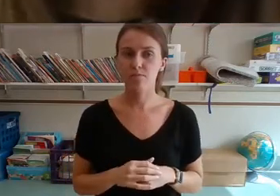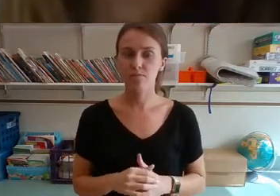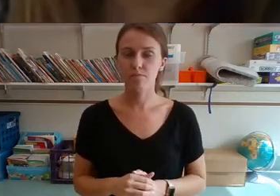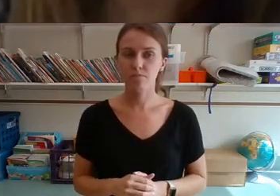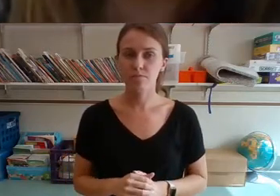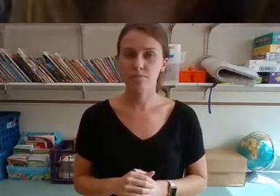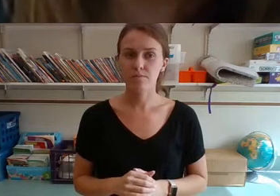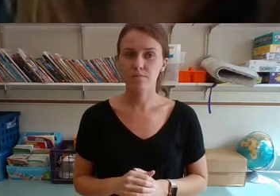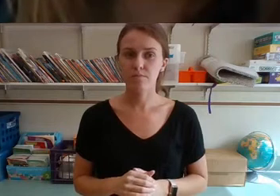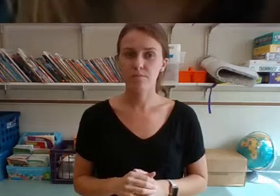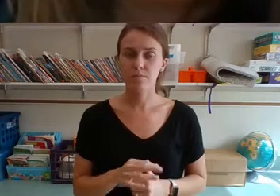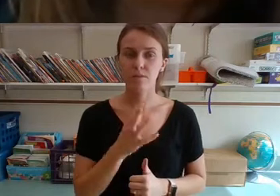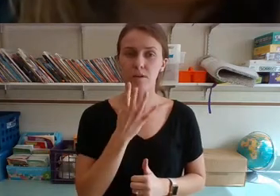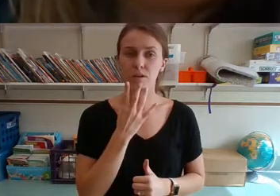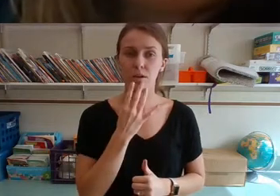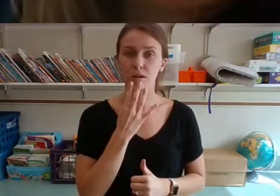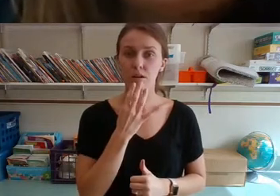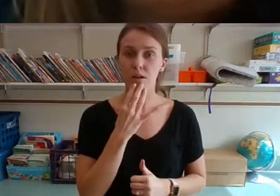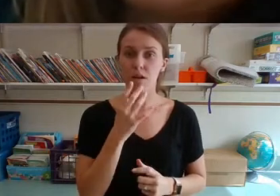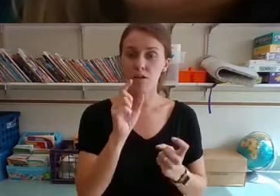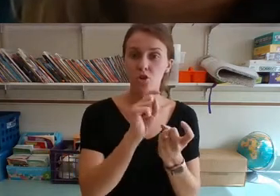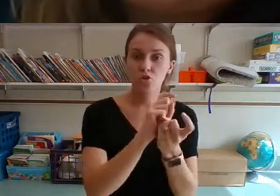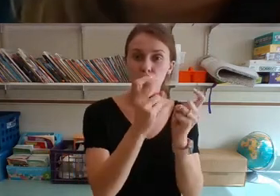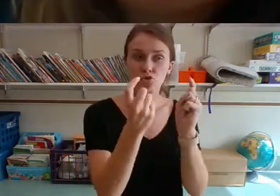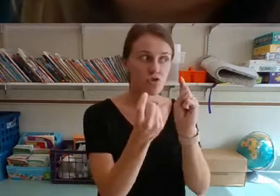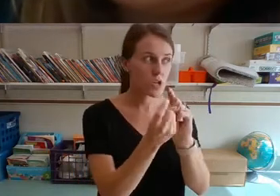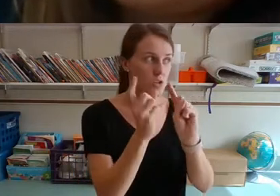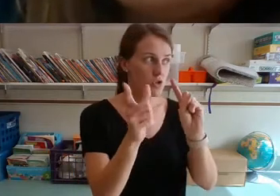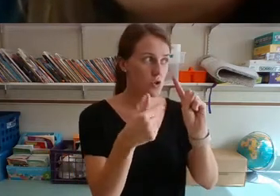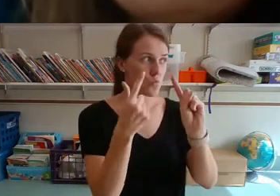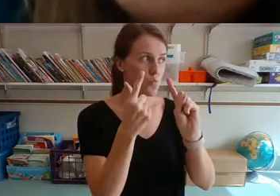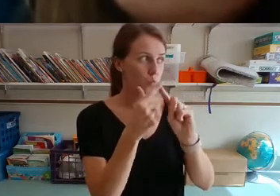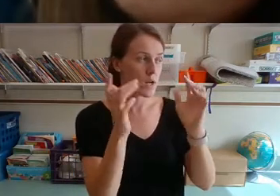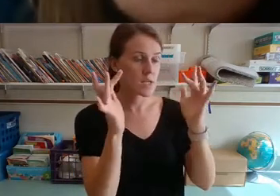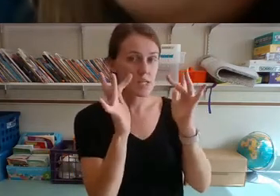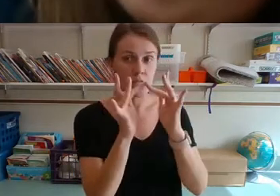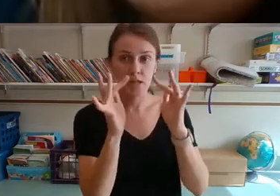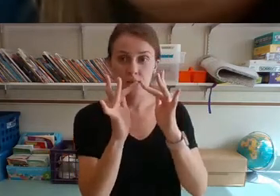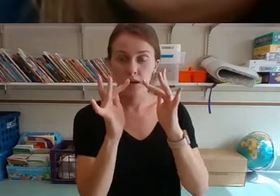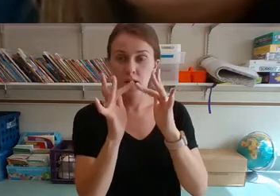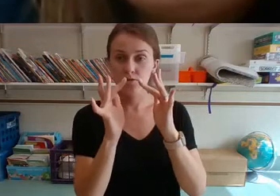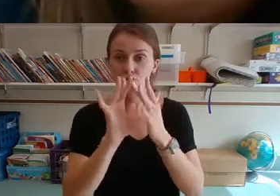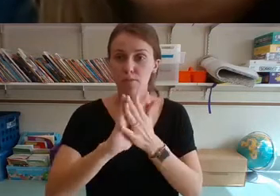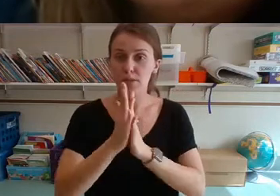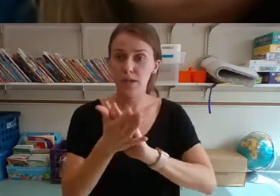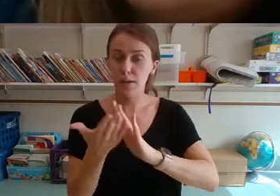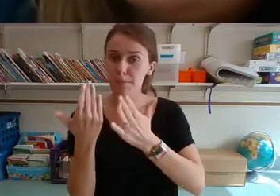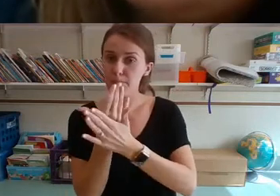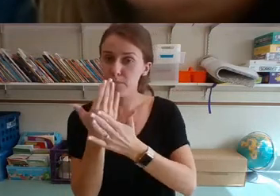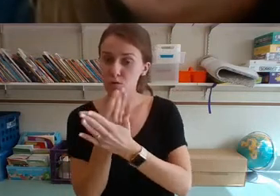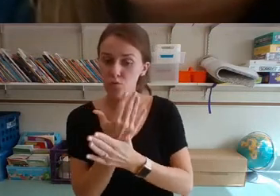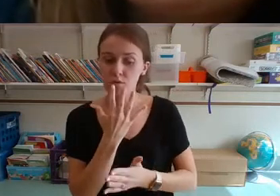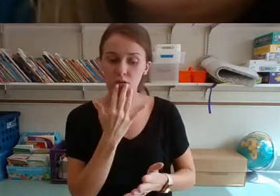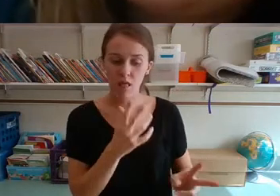Colors changing as they touched becoming something new. They watched me as I colored.